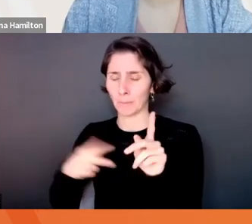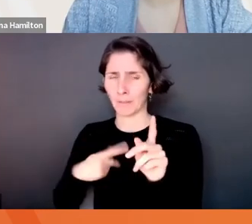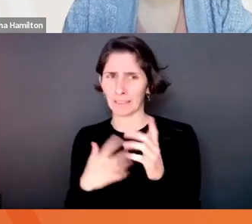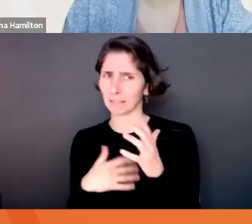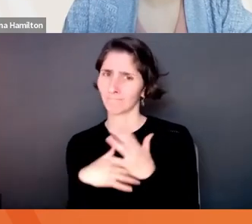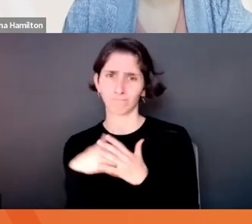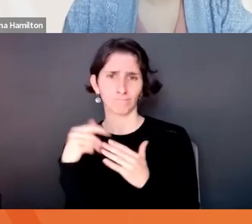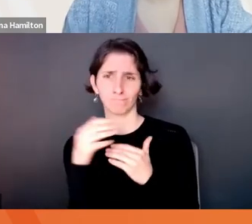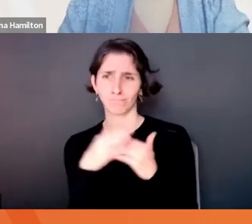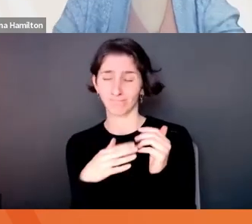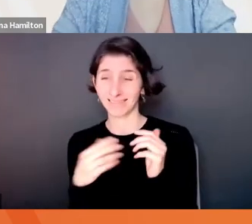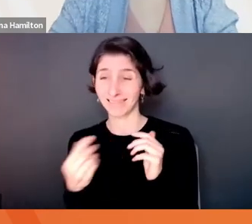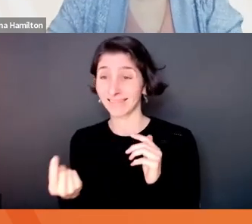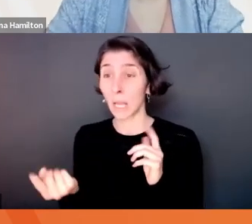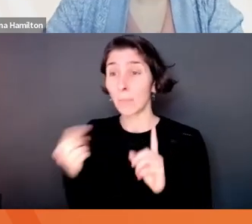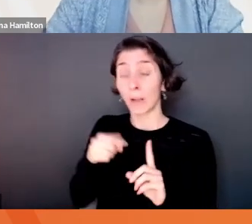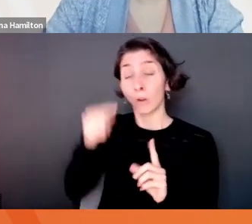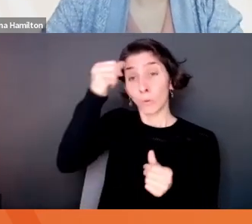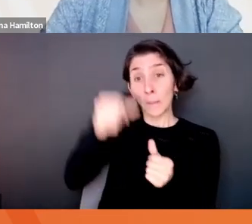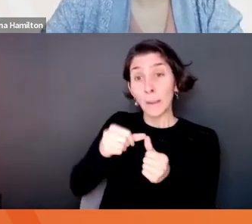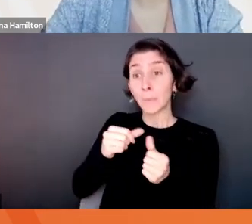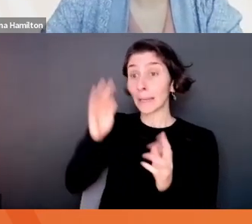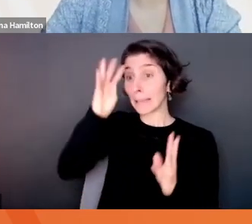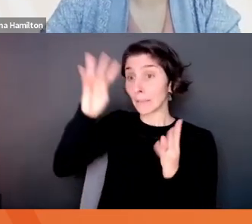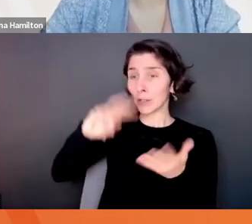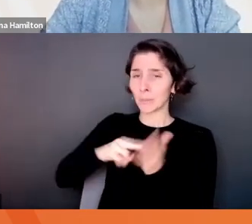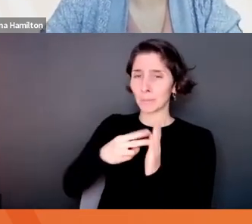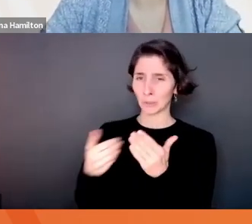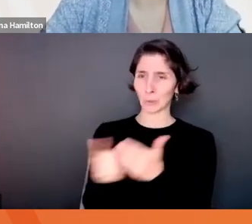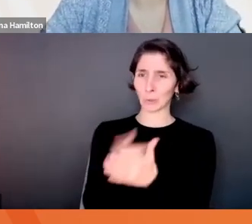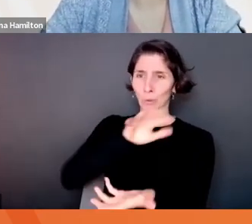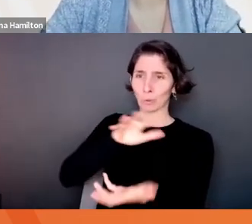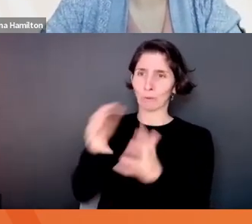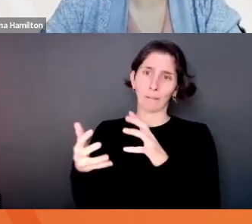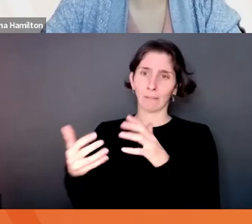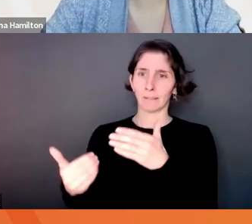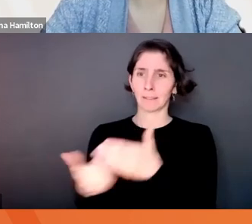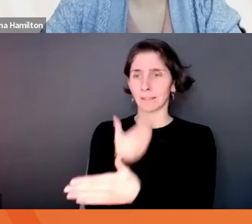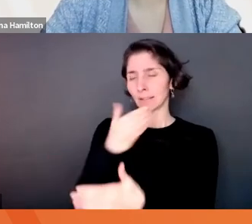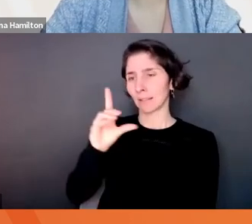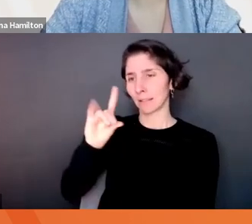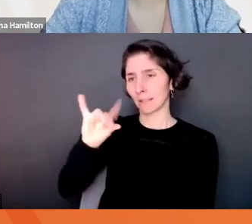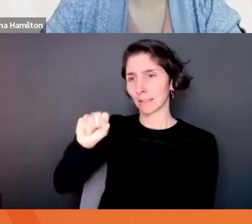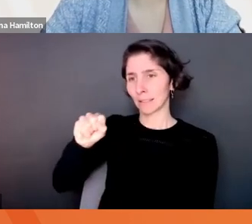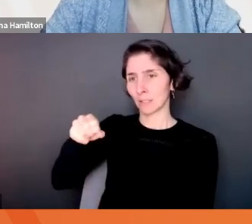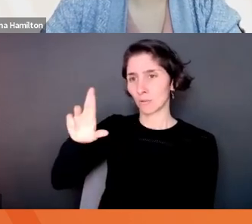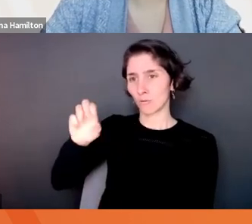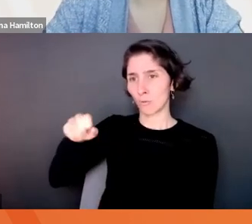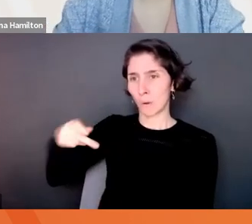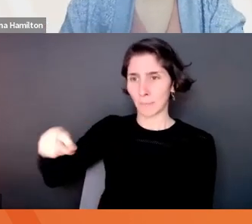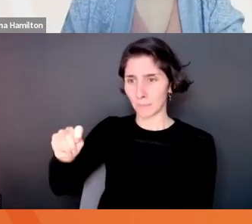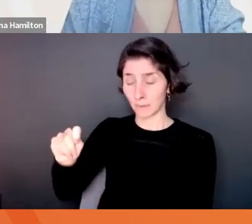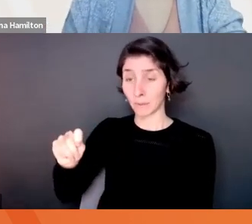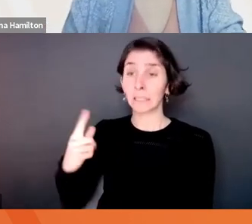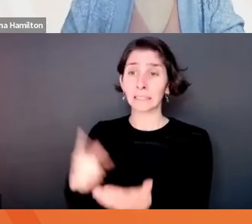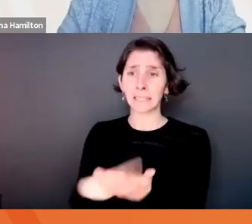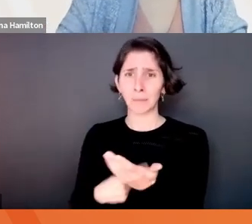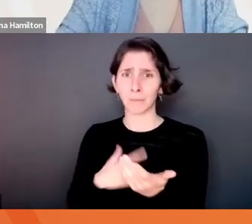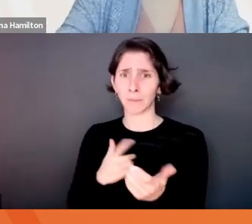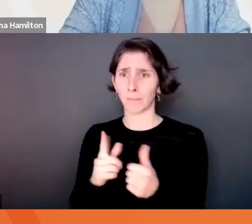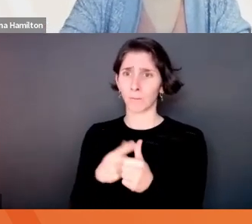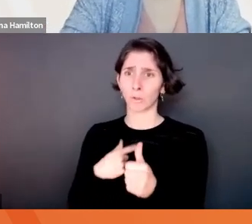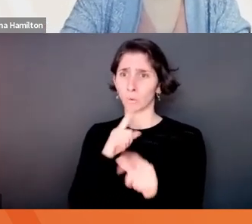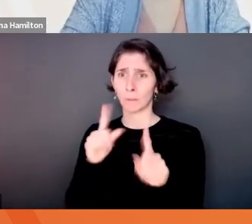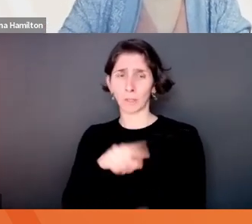thinking about that, it disrupts things. Sometimes they say no to us, not because they disagree with the idea or think it's valuable. It's